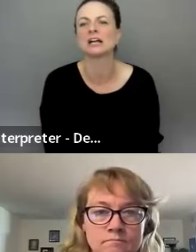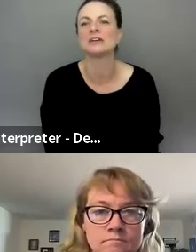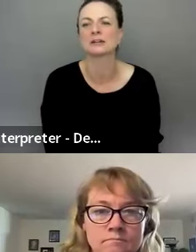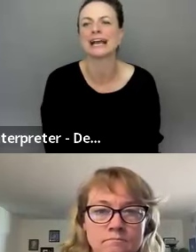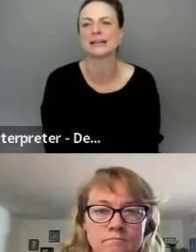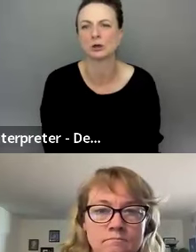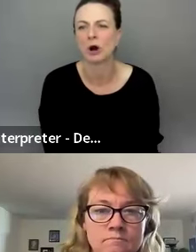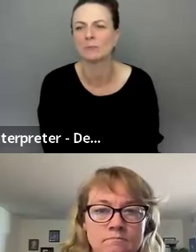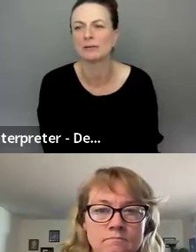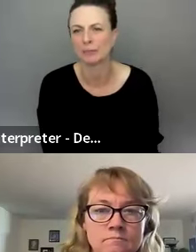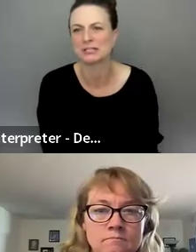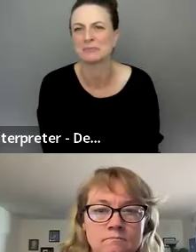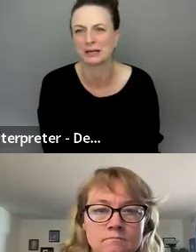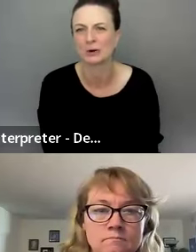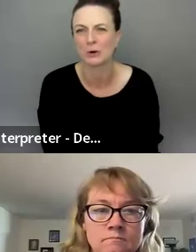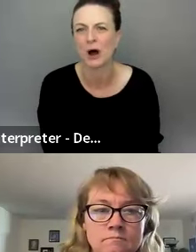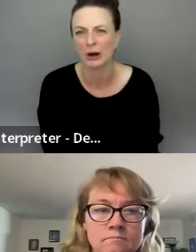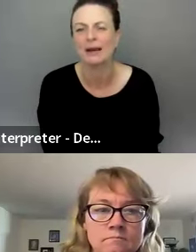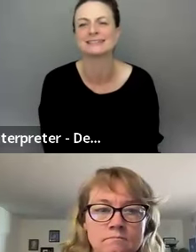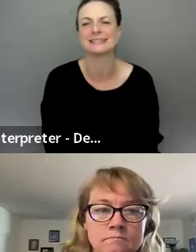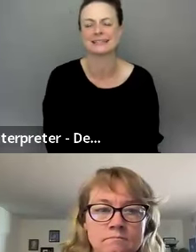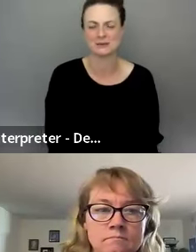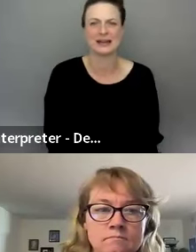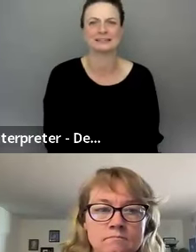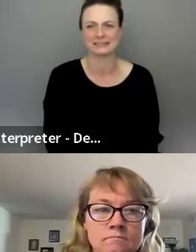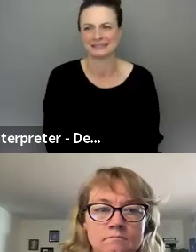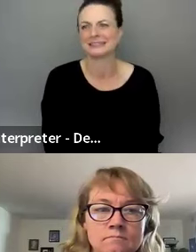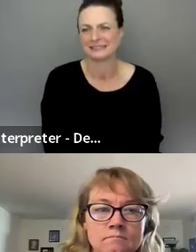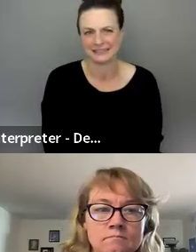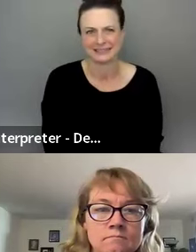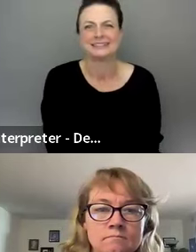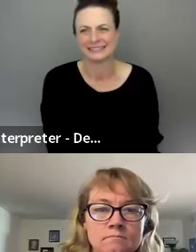Vietnam, country as your arm being represented by your whole arm. I see. Okay.